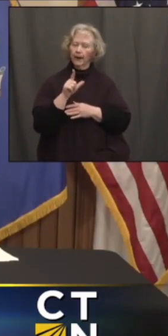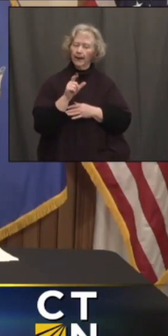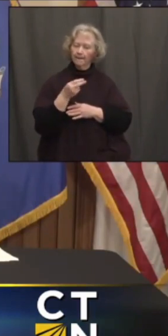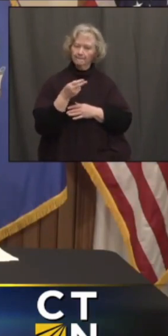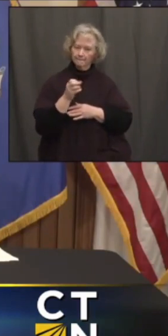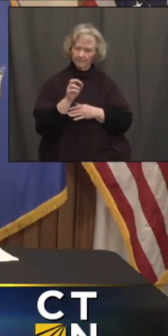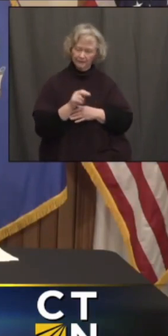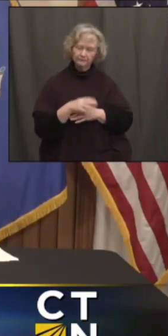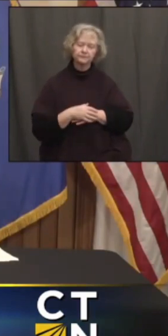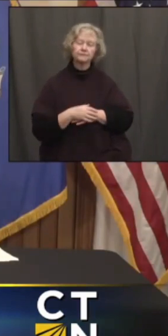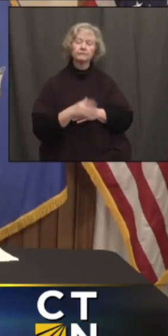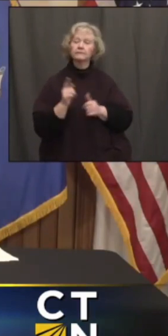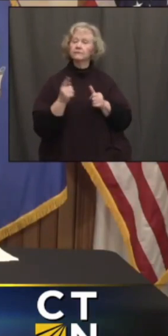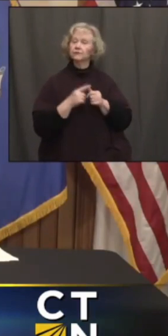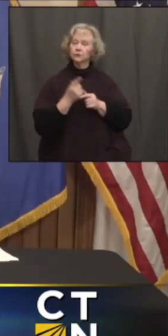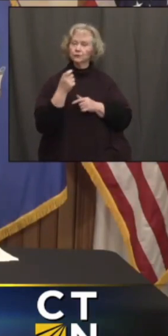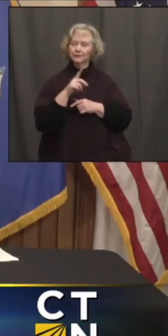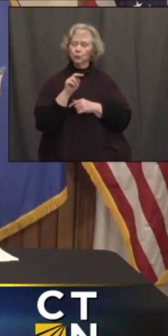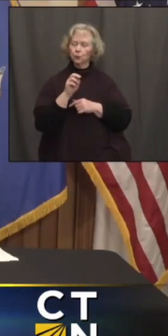News 12, Connecticut.